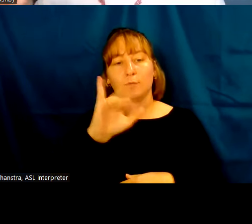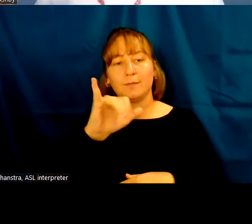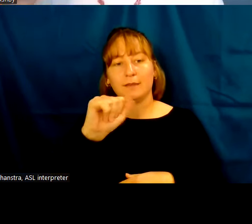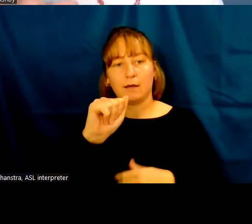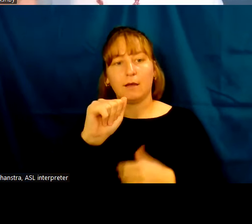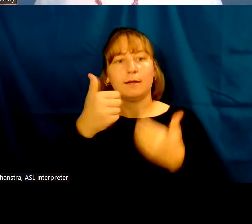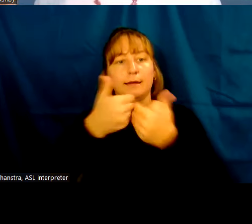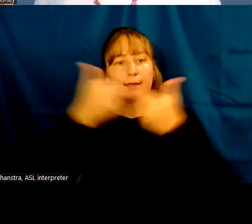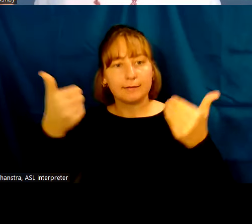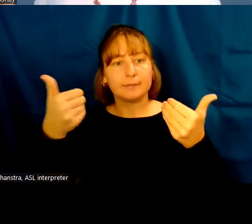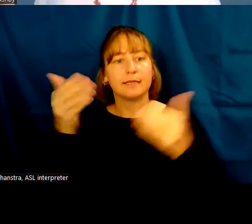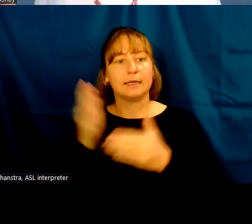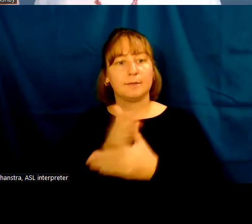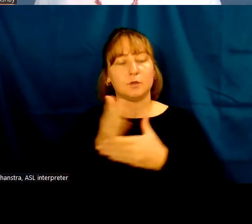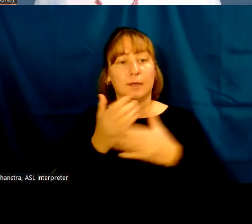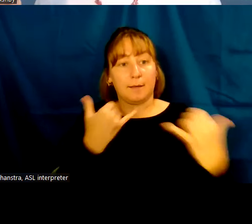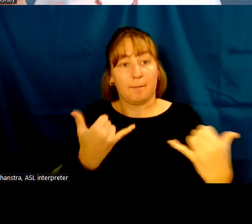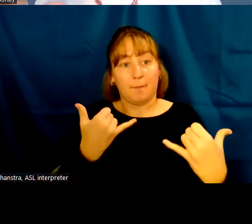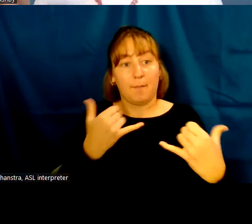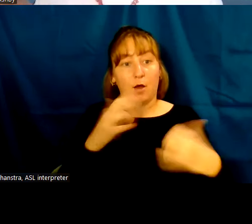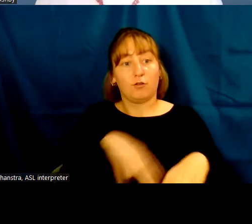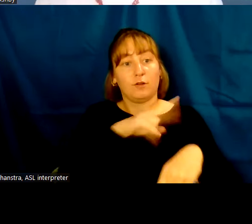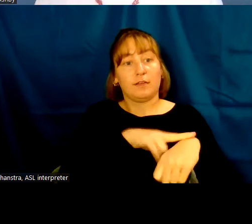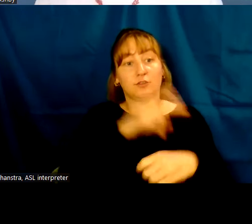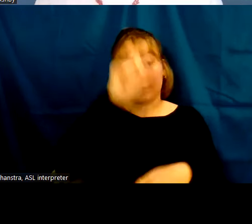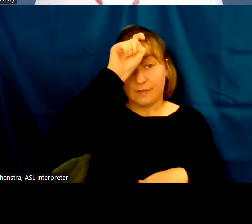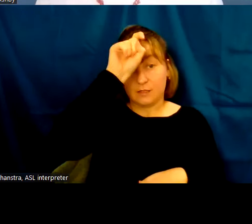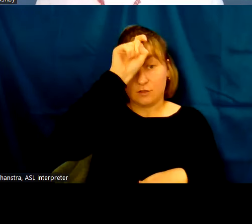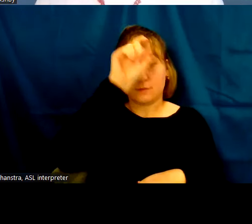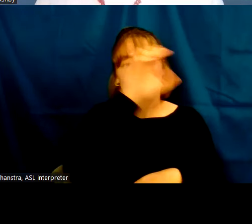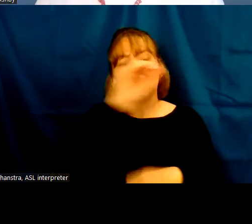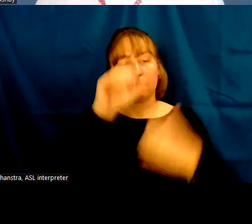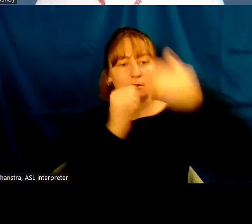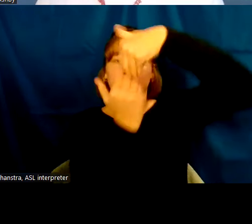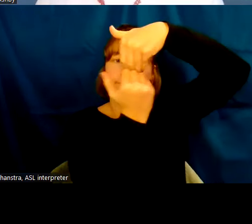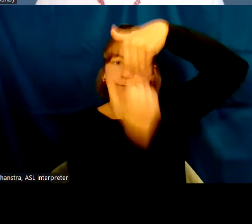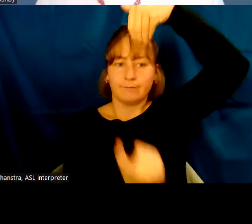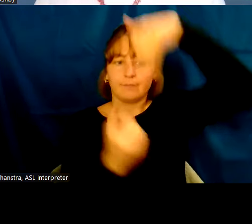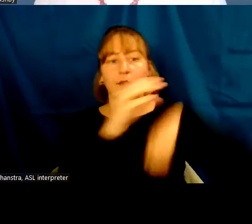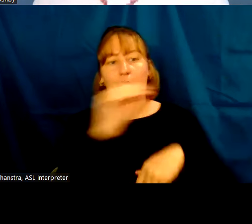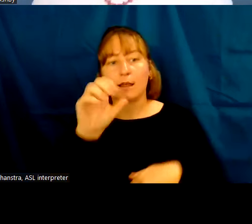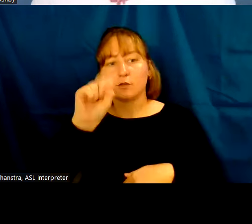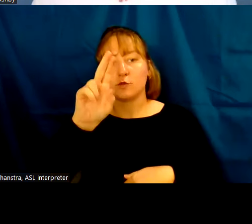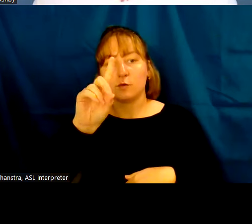between the modern nation of Egypt and the modern nation of Sudan.